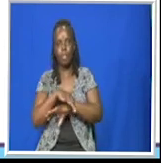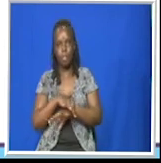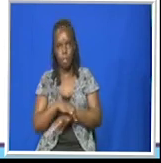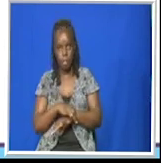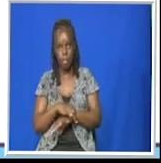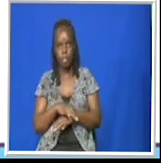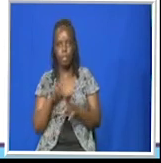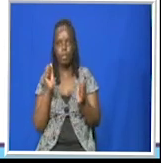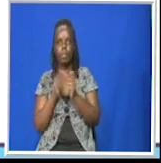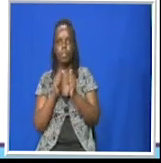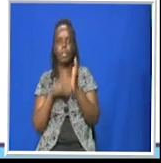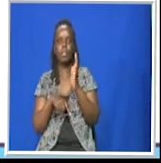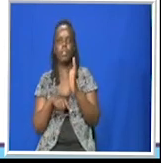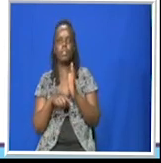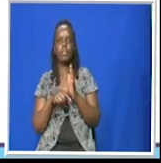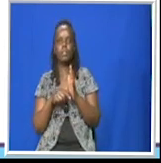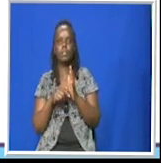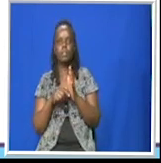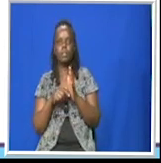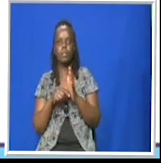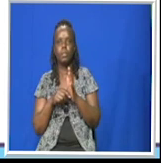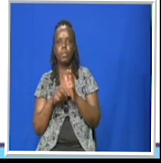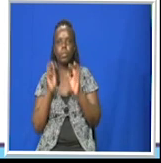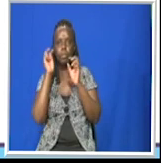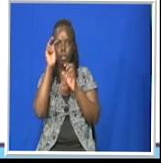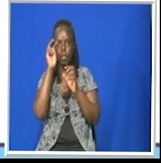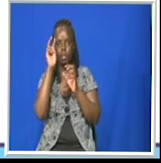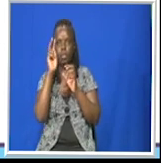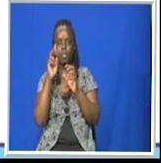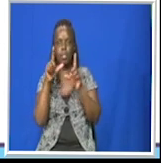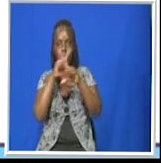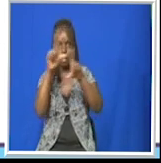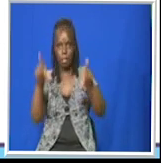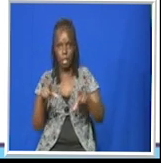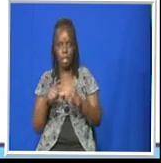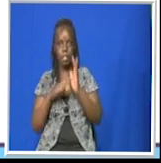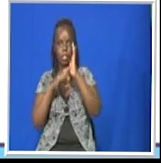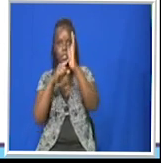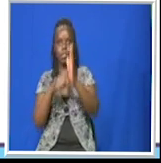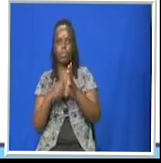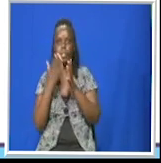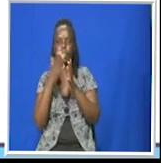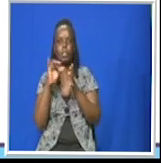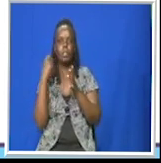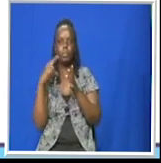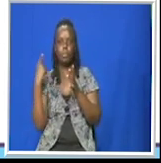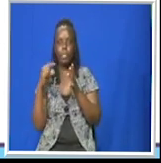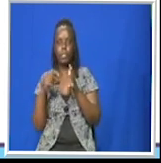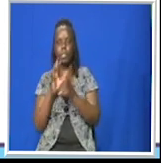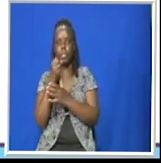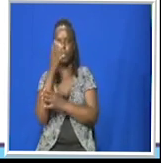With that illustration learner you can see that is land from the green vegetation